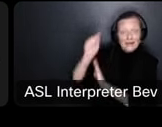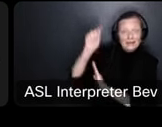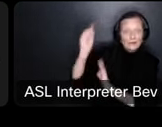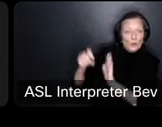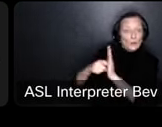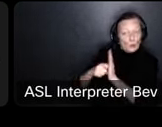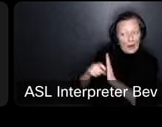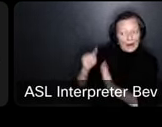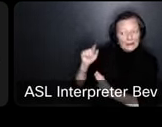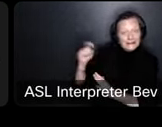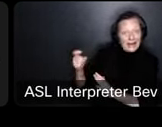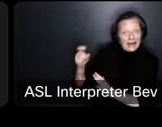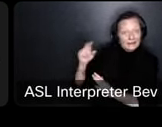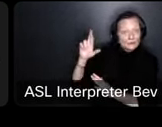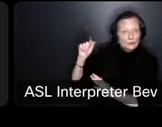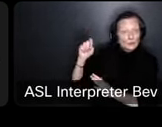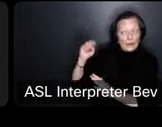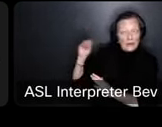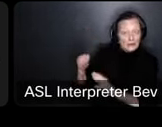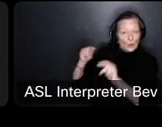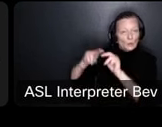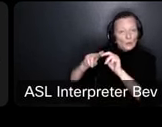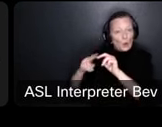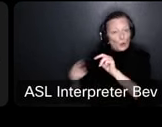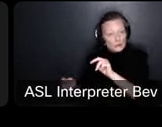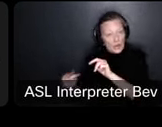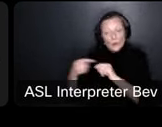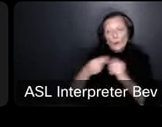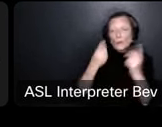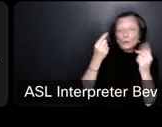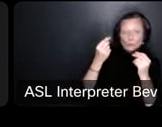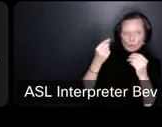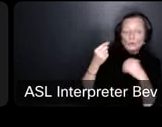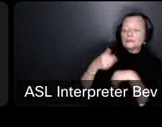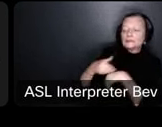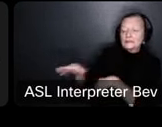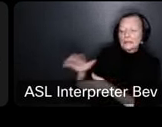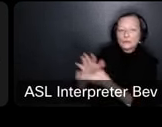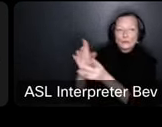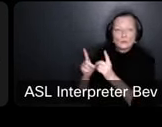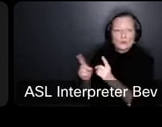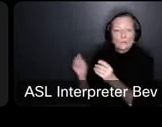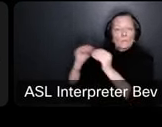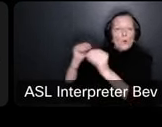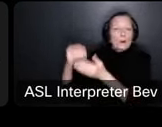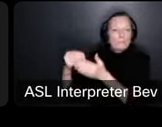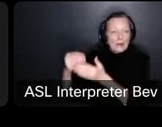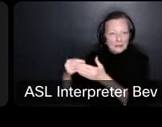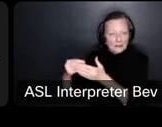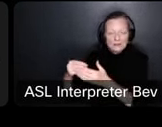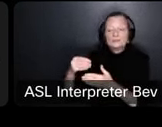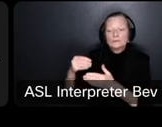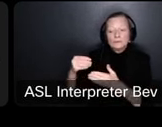and what they do is they send school districts more money to make us even so it's not increasing or decreasing the revenues when they